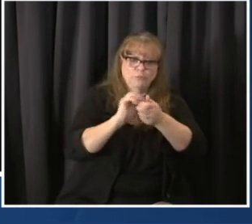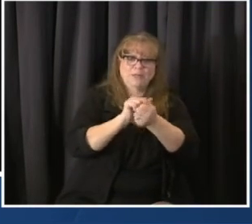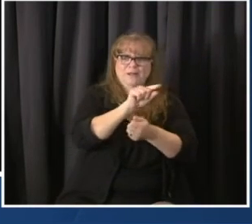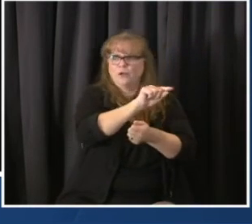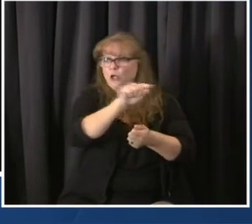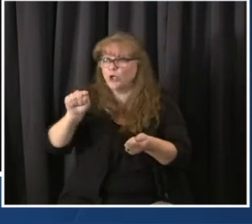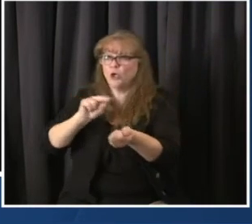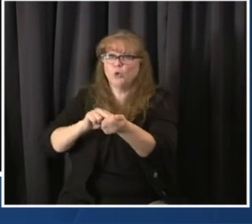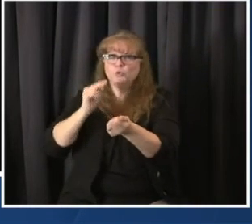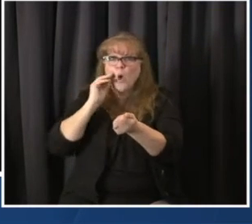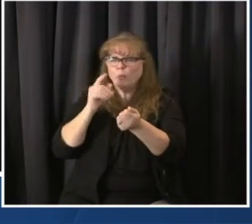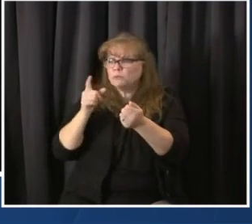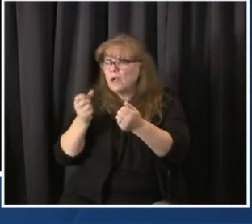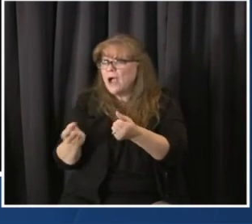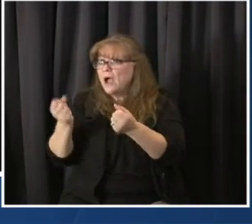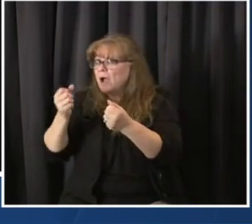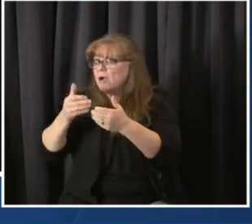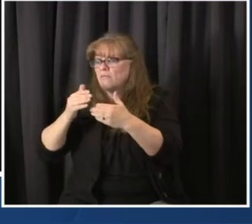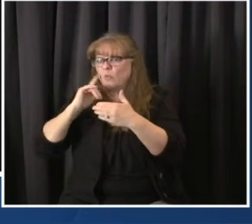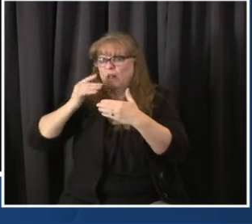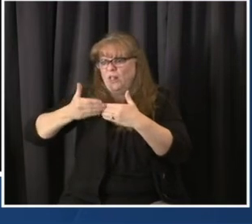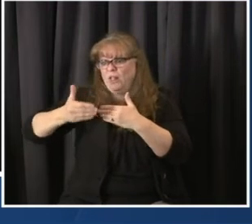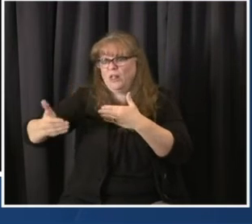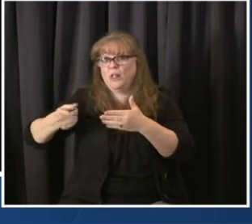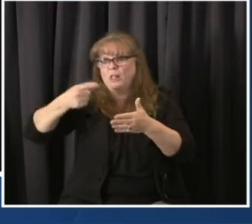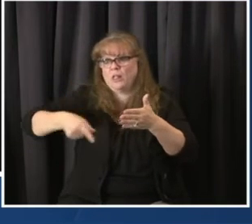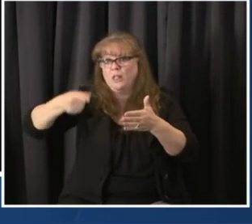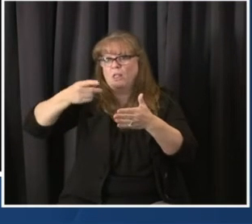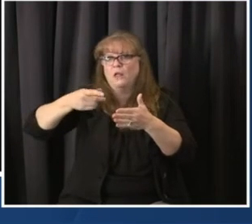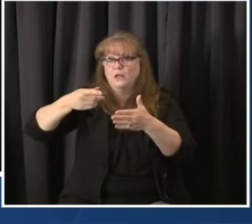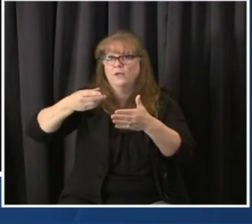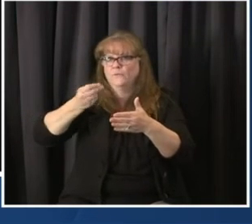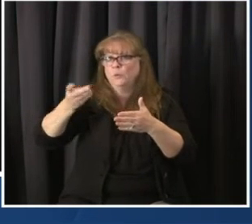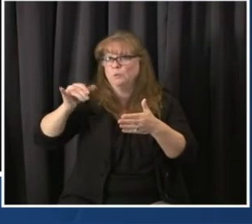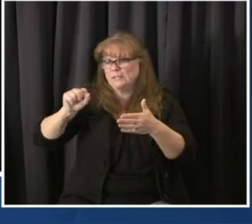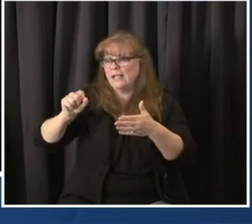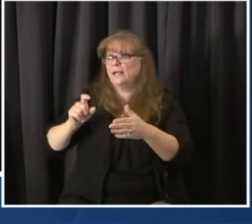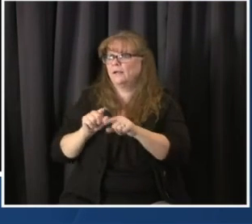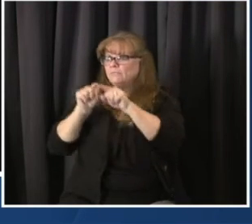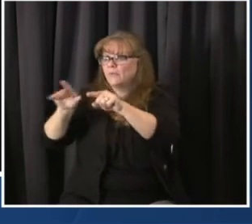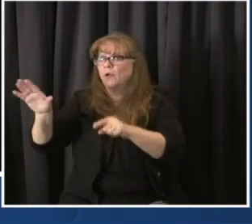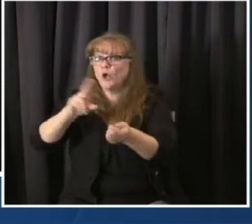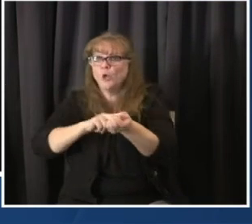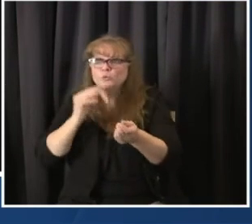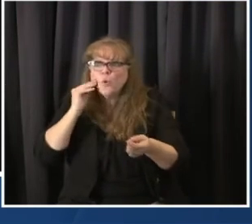in both nursing homes and skilled living facilities will receive the vaccine by the end of January.